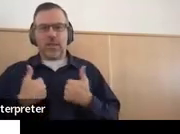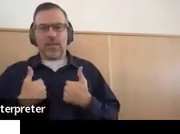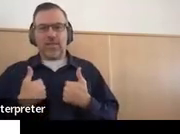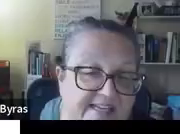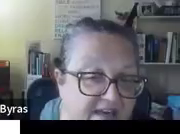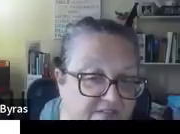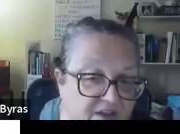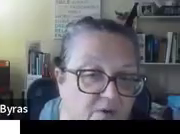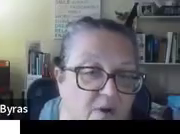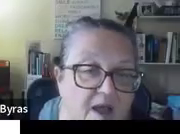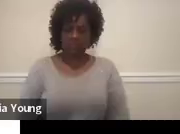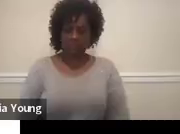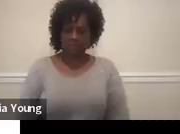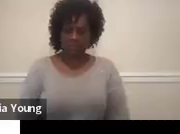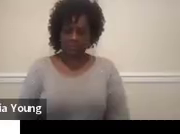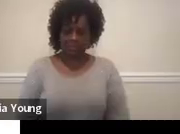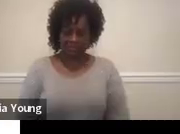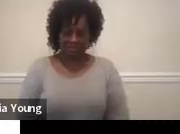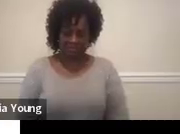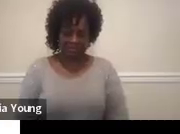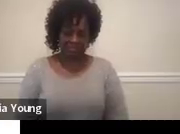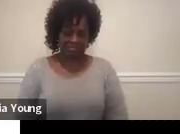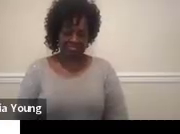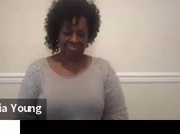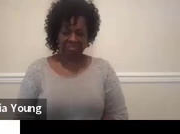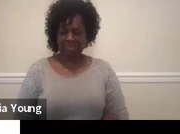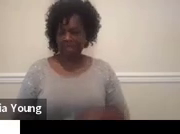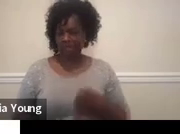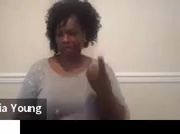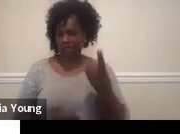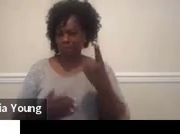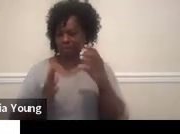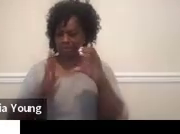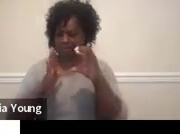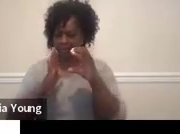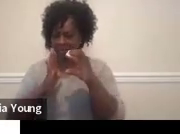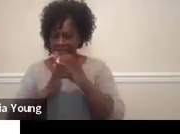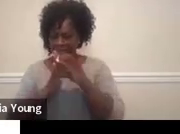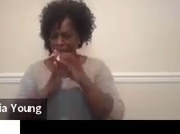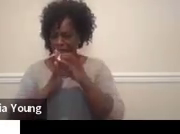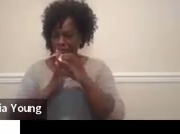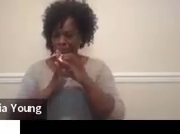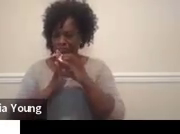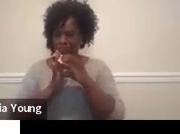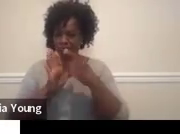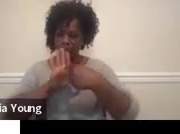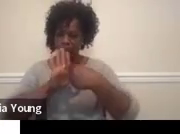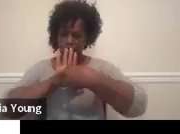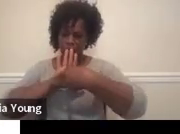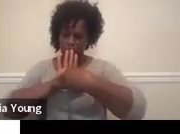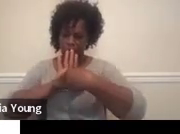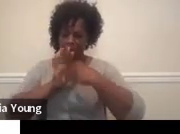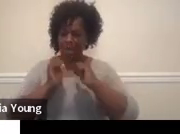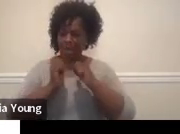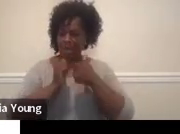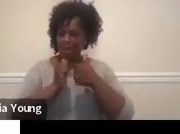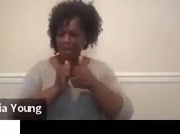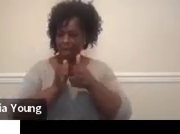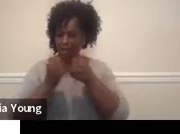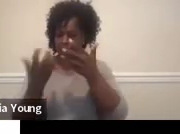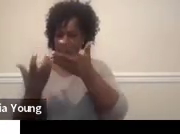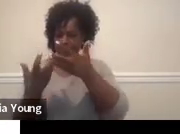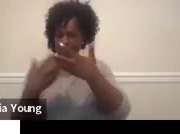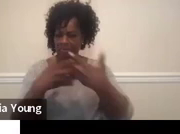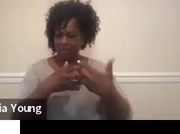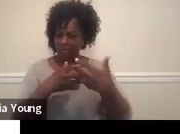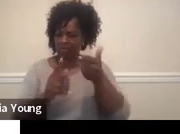of this guide, though. So I wanted to put it here because I liked, you know, it had alignment to the self